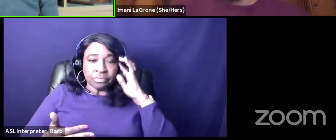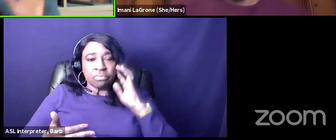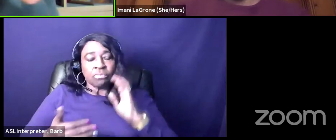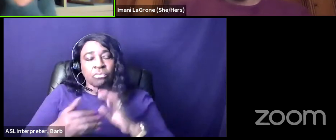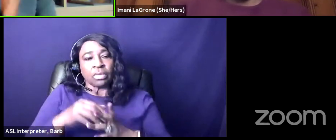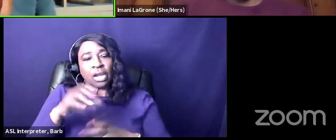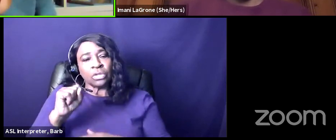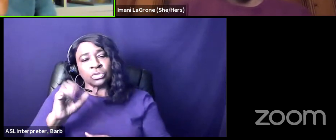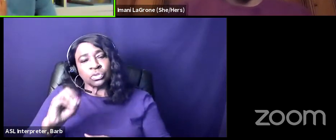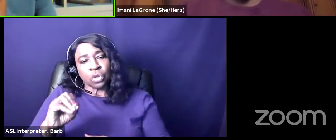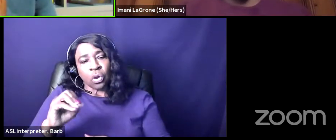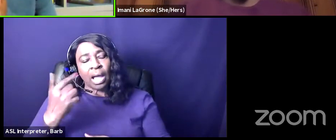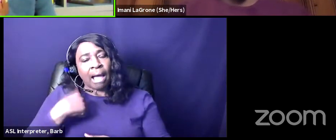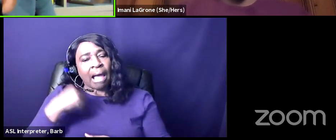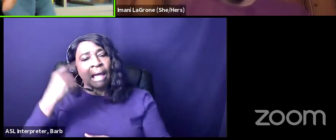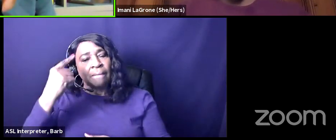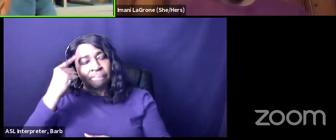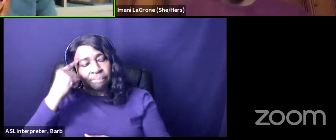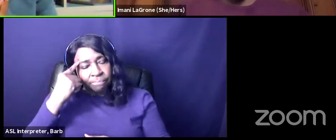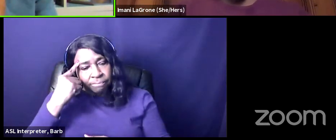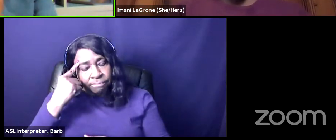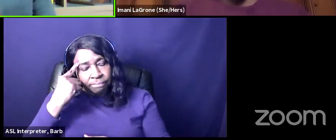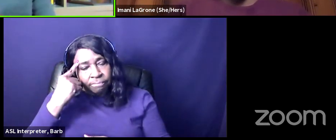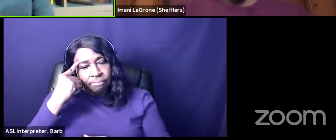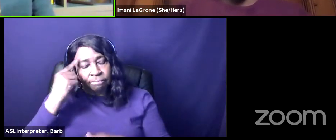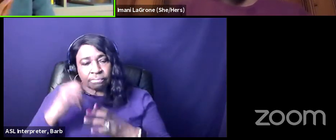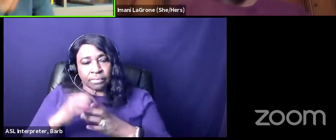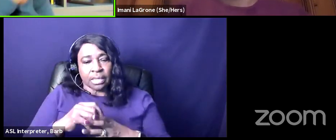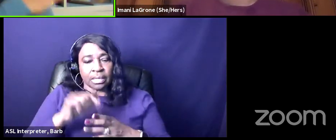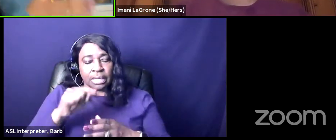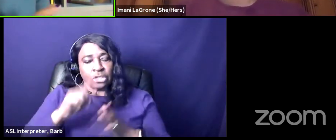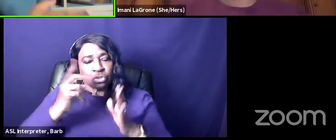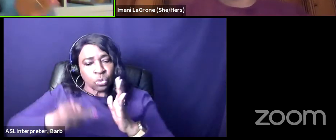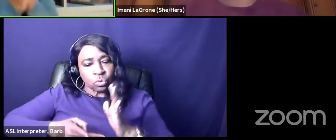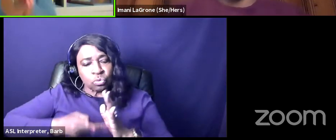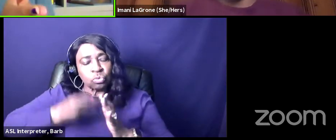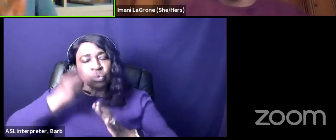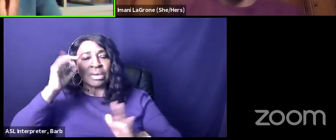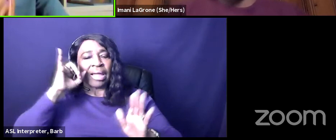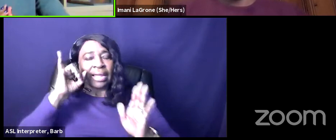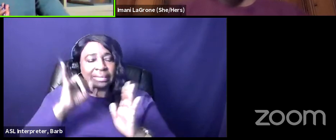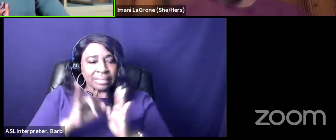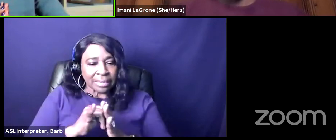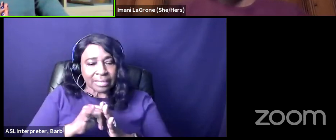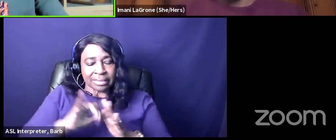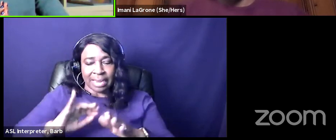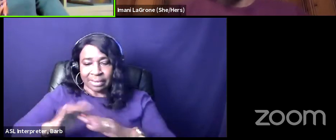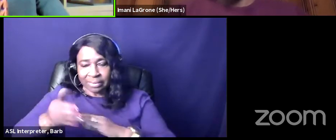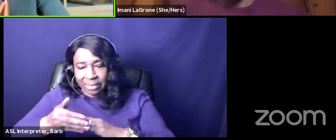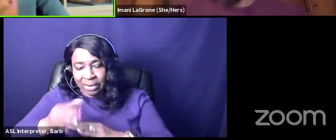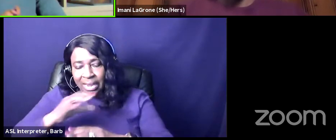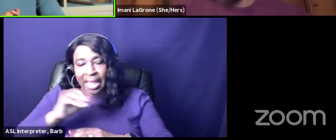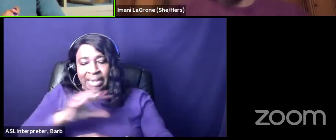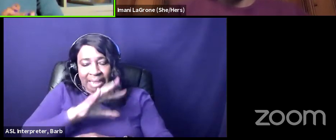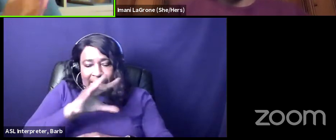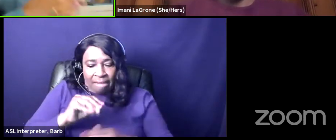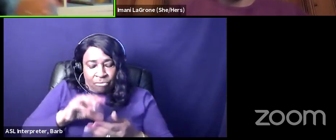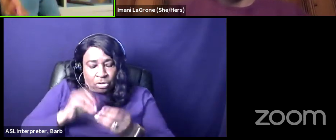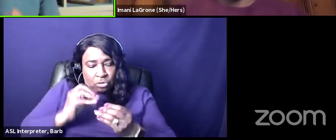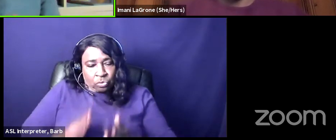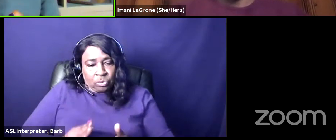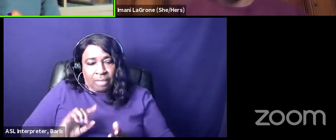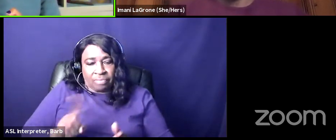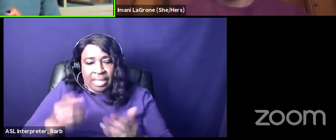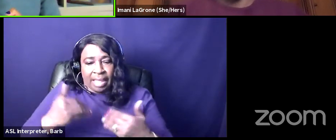i think the takeaway from that is the dual identity of the caribbean and african students so they had